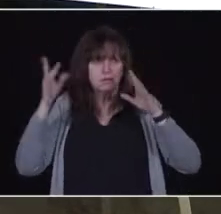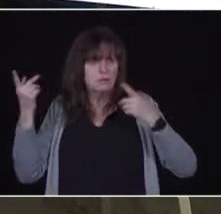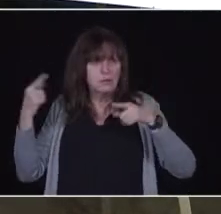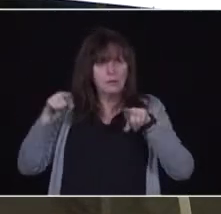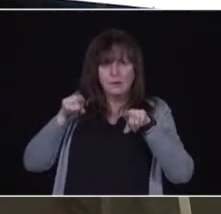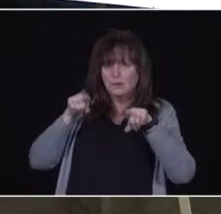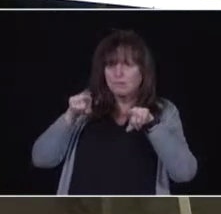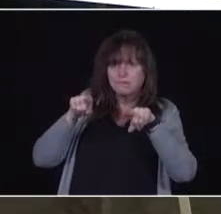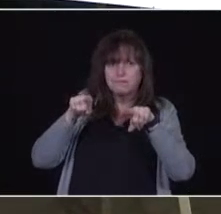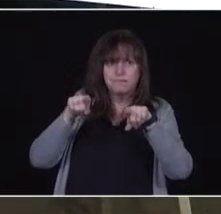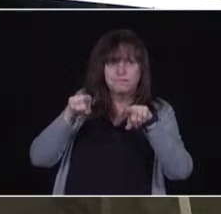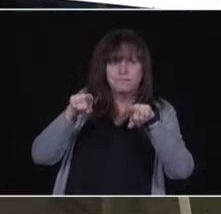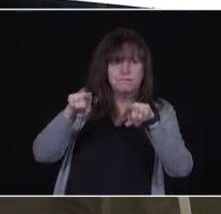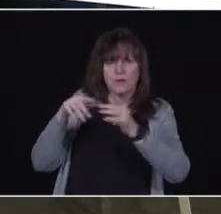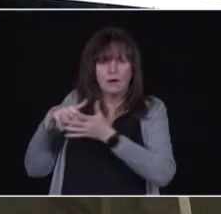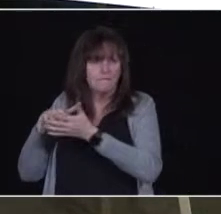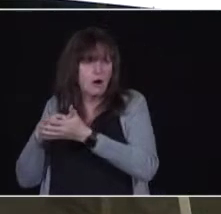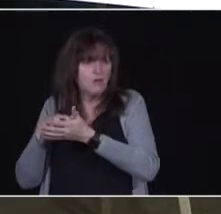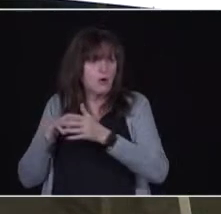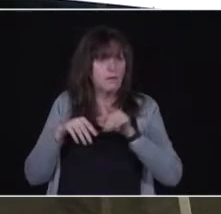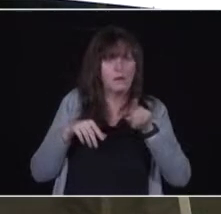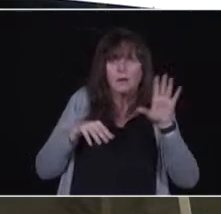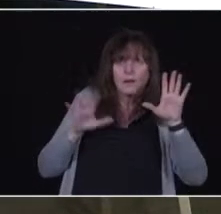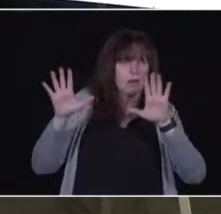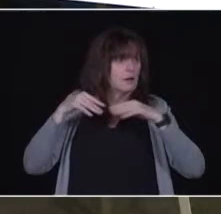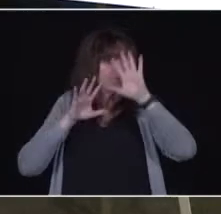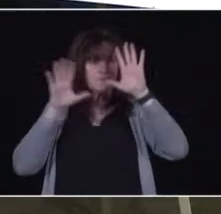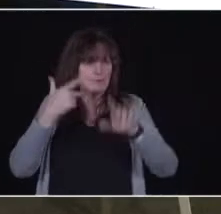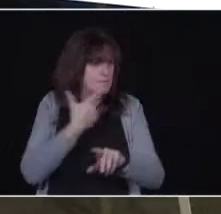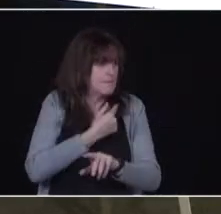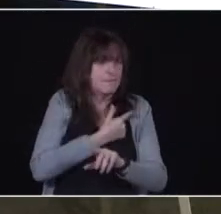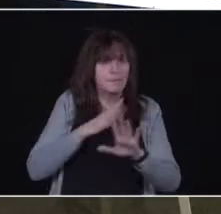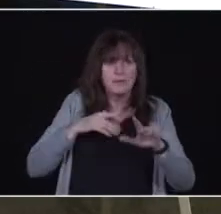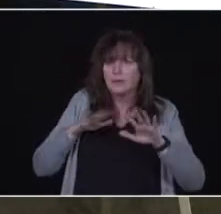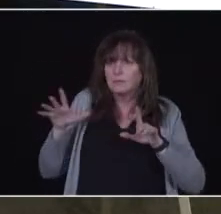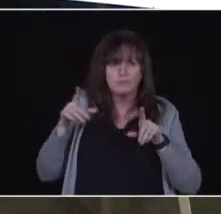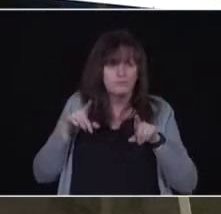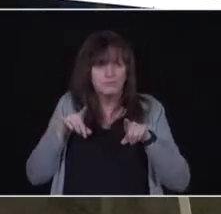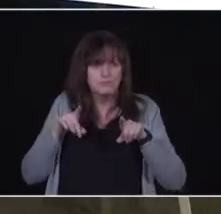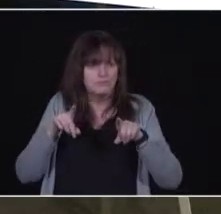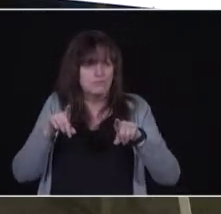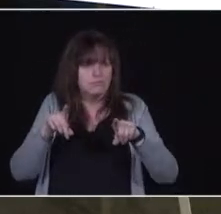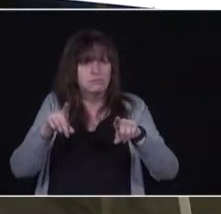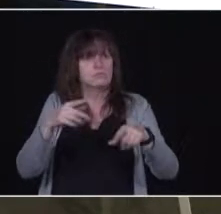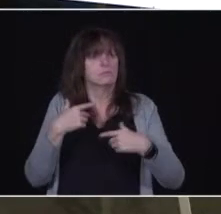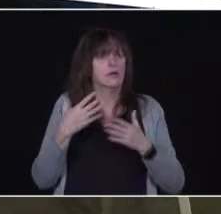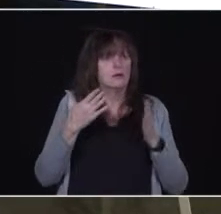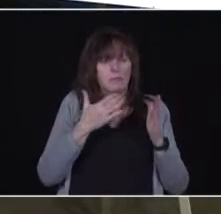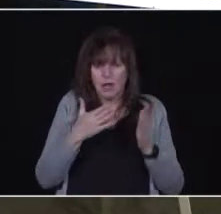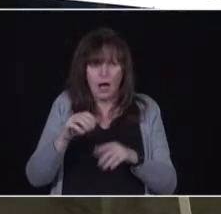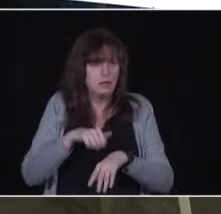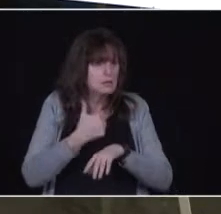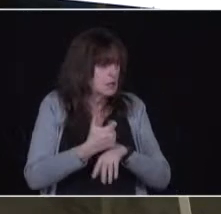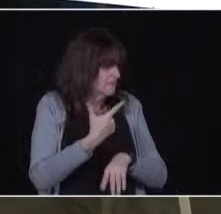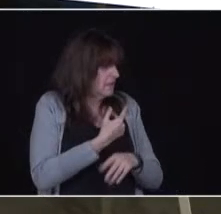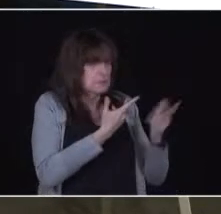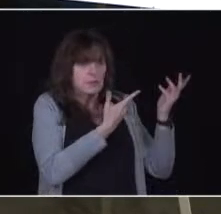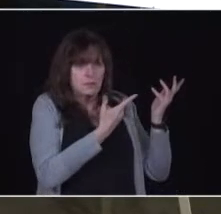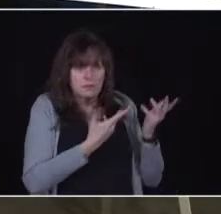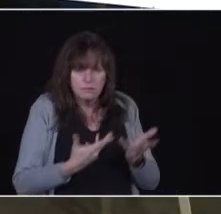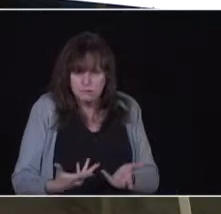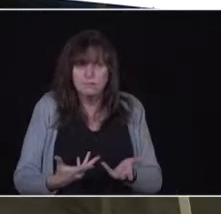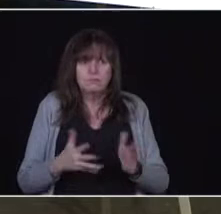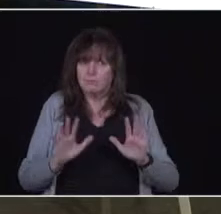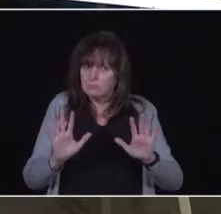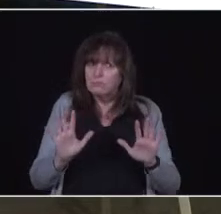communities of those disproportionately affected. We have the plans in place, have the vaccines allocated out of the still relatively small amounts